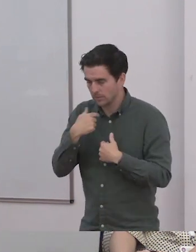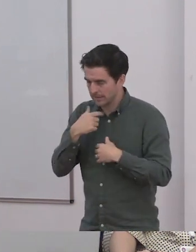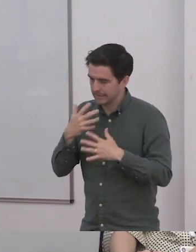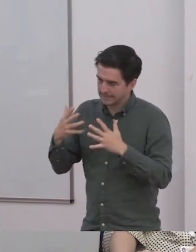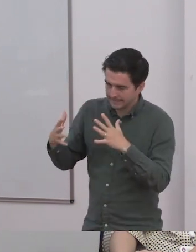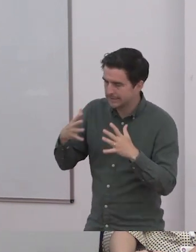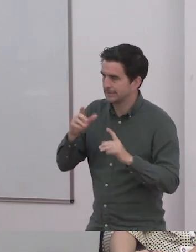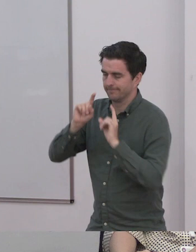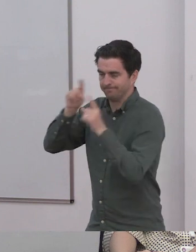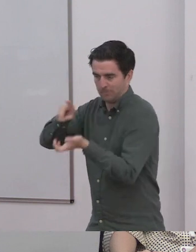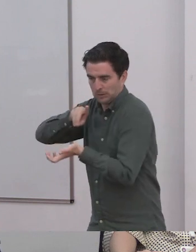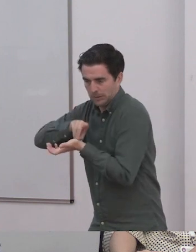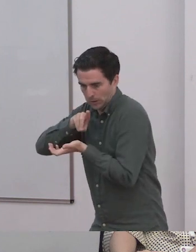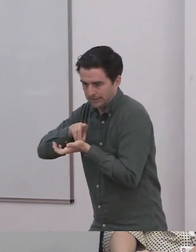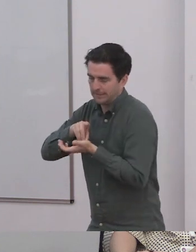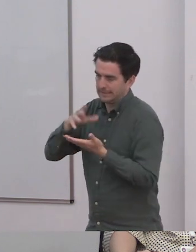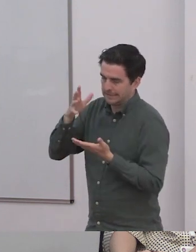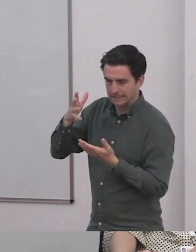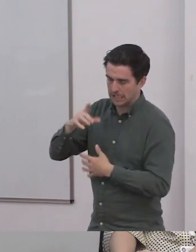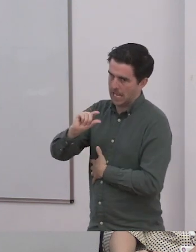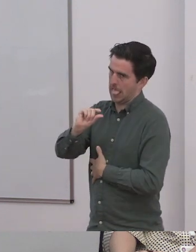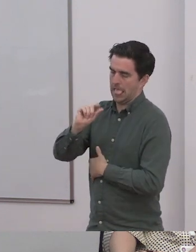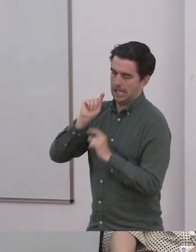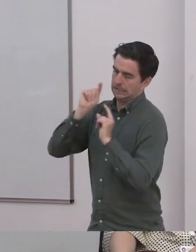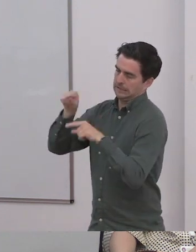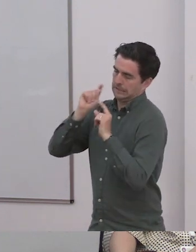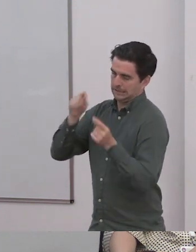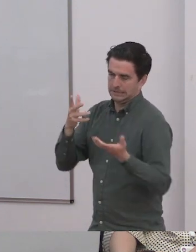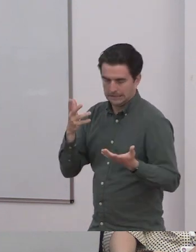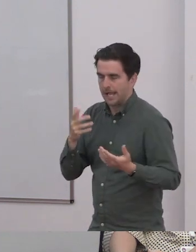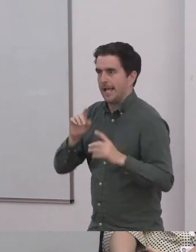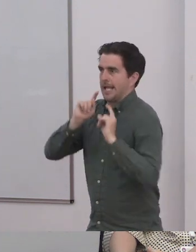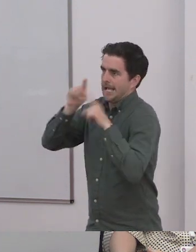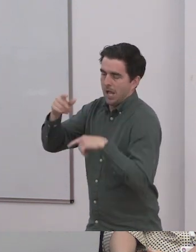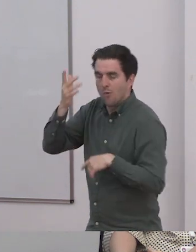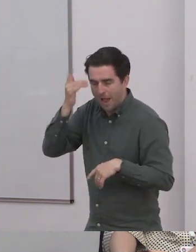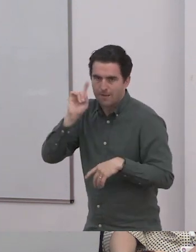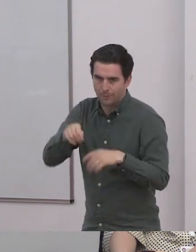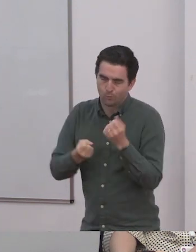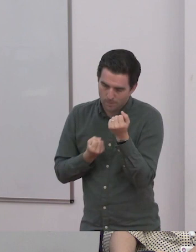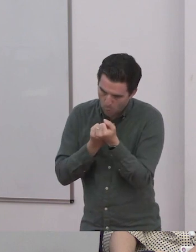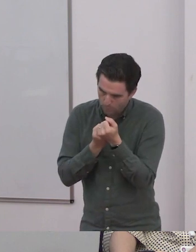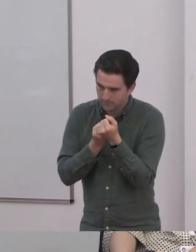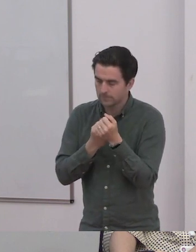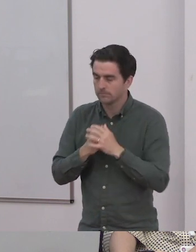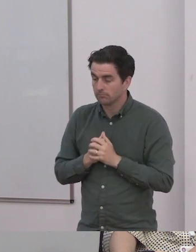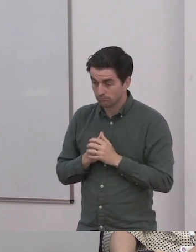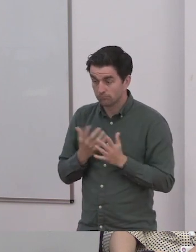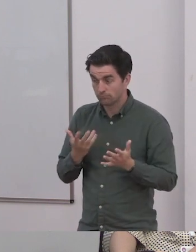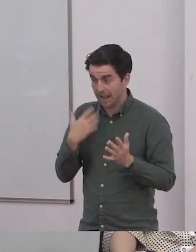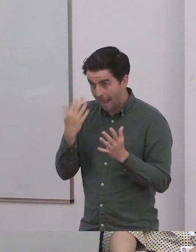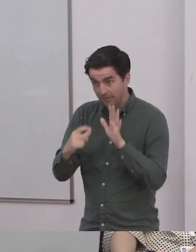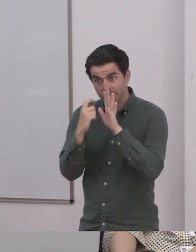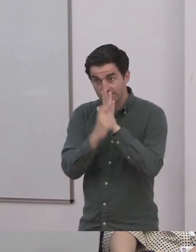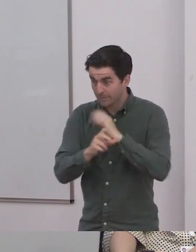Article 24 vision that Rosemary was talking about, we'd probably need less medicalising. And I mean, that shows